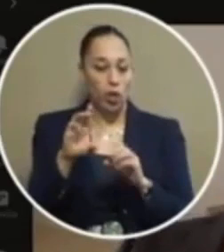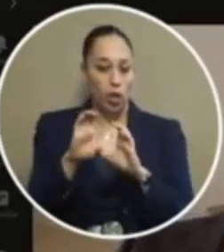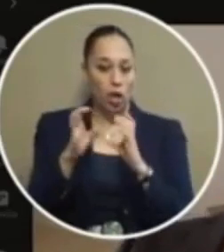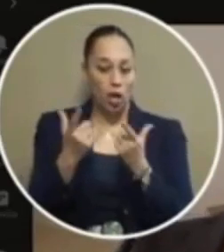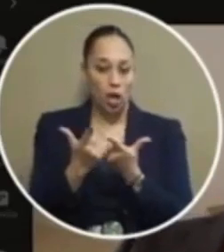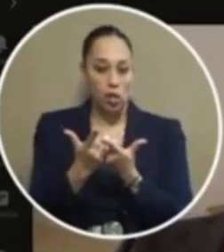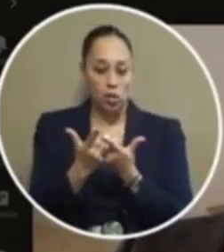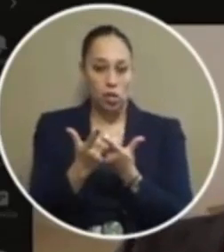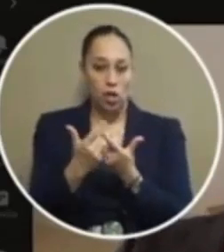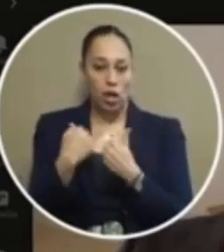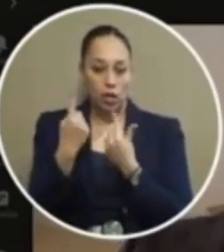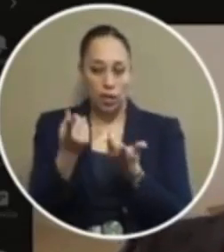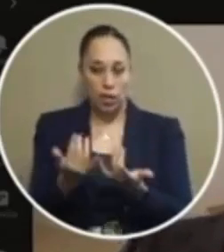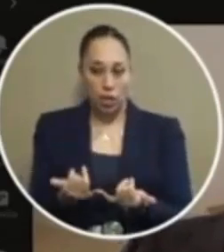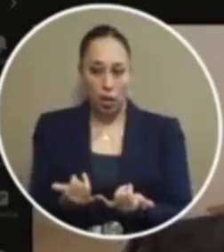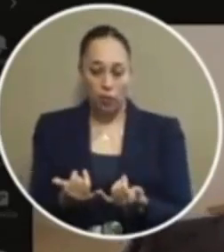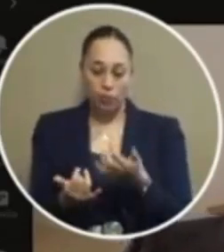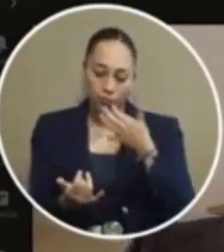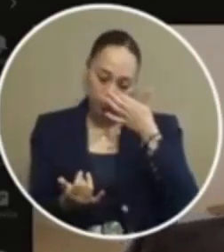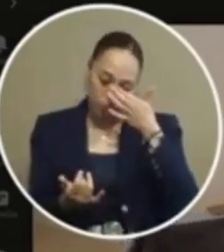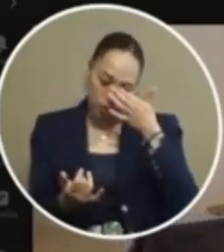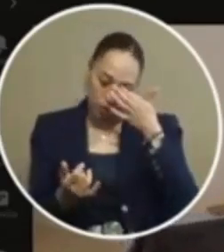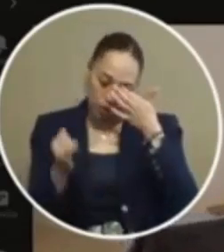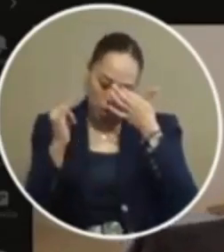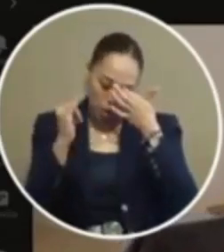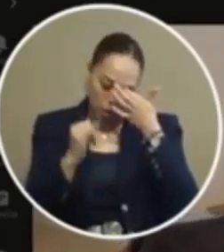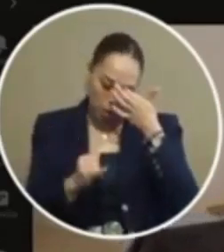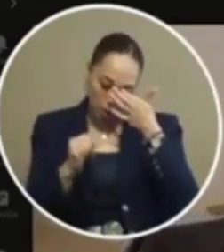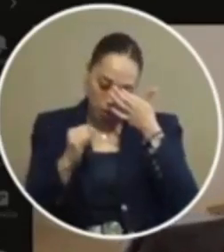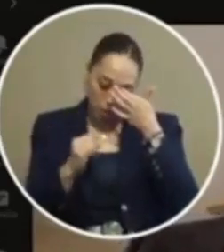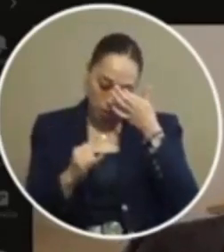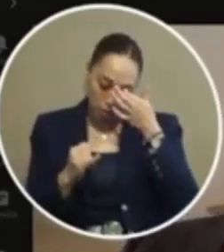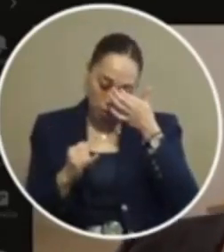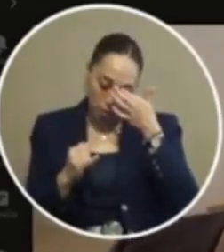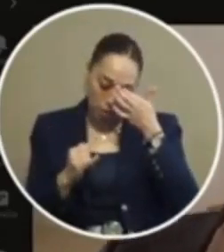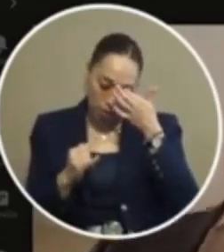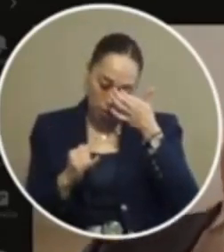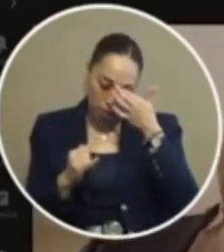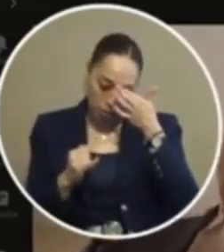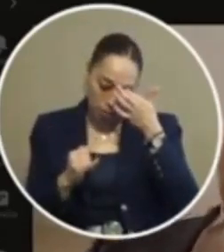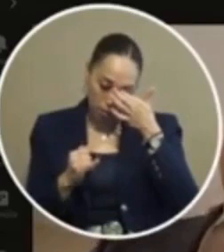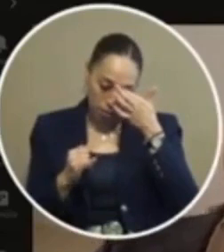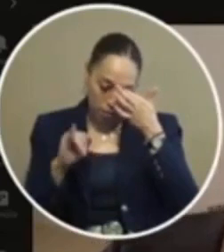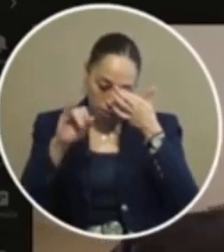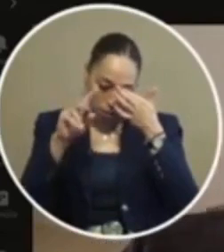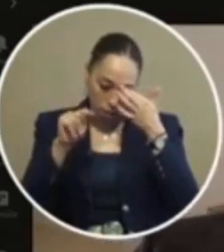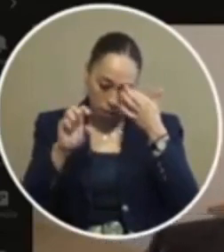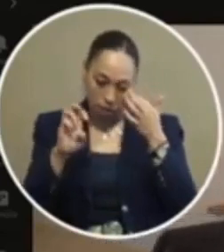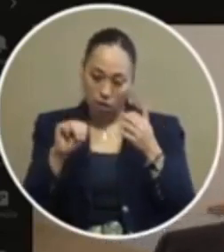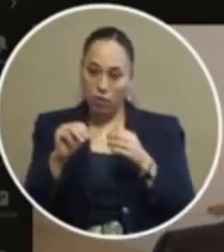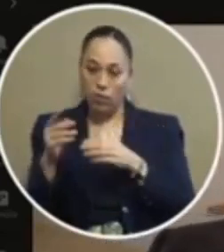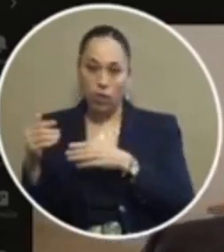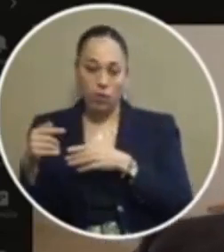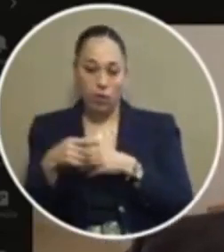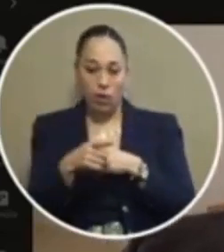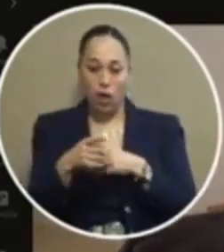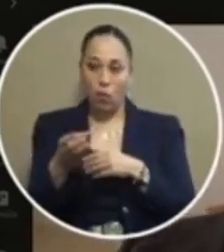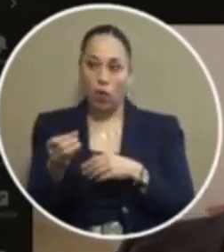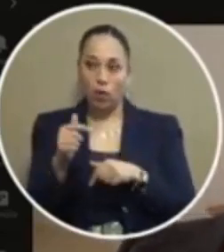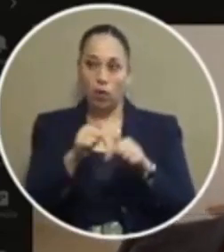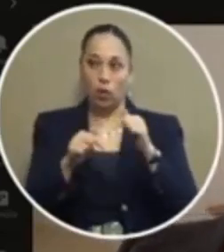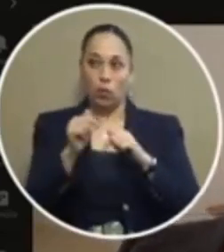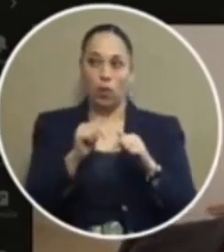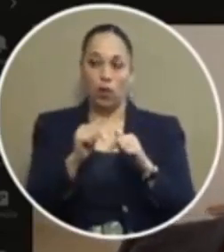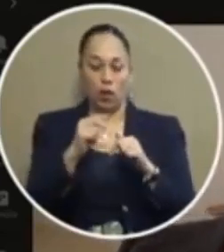uh up to this point at the last count when this item was directed i'm going to go back and i'm going to